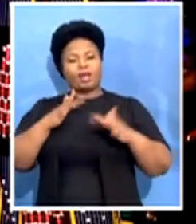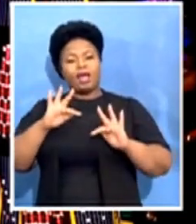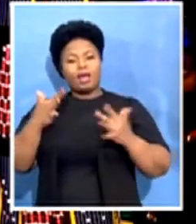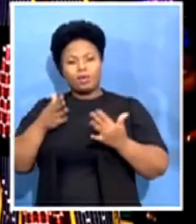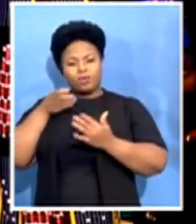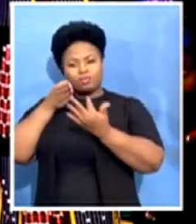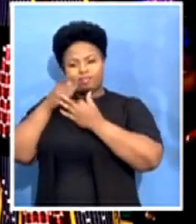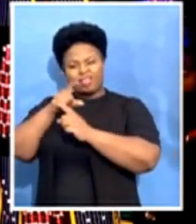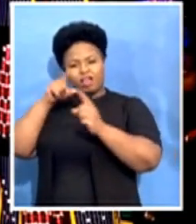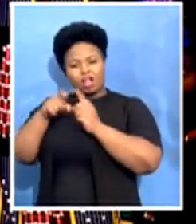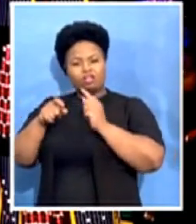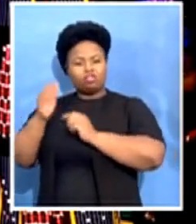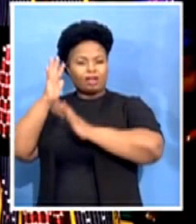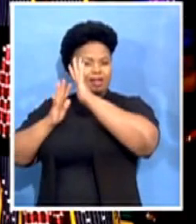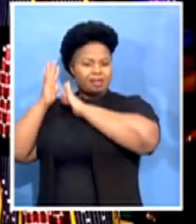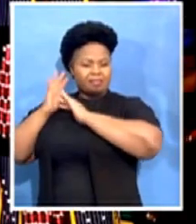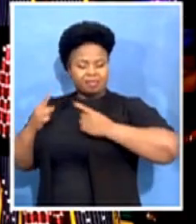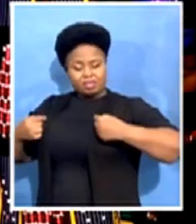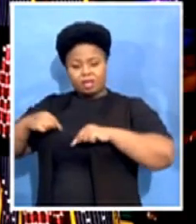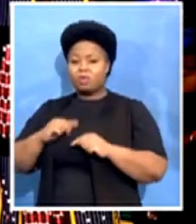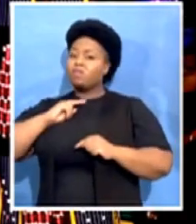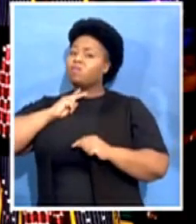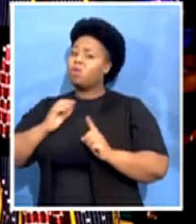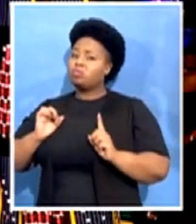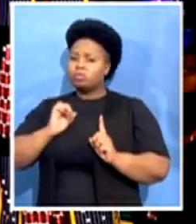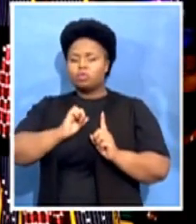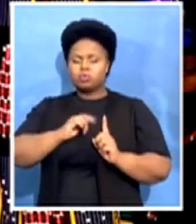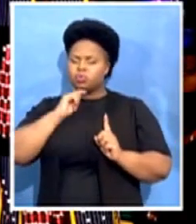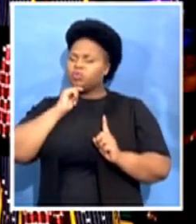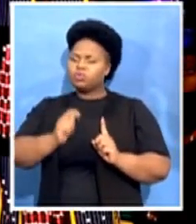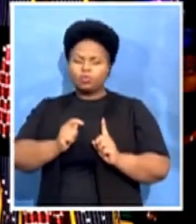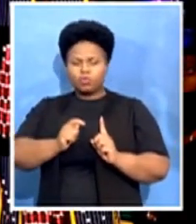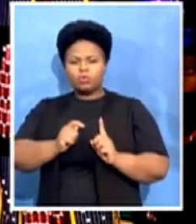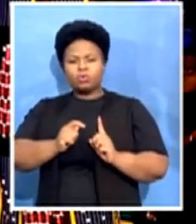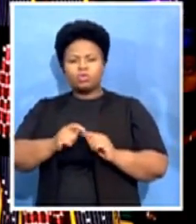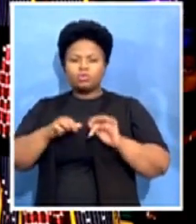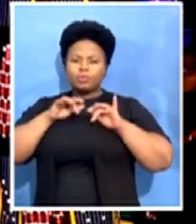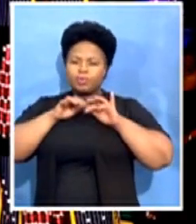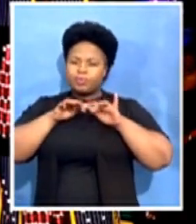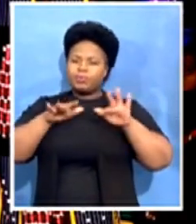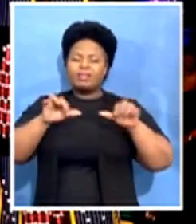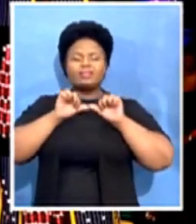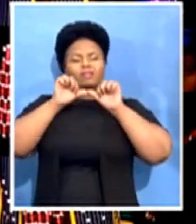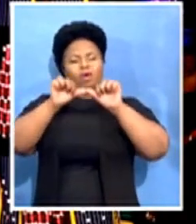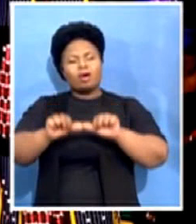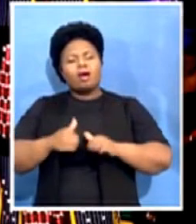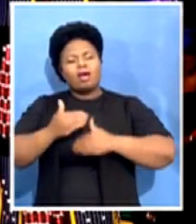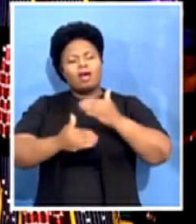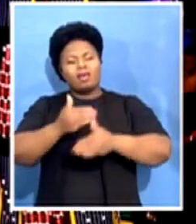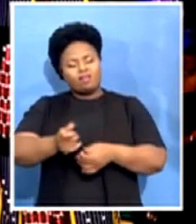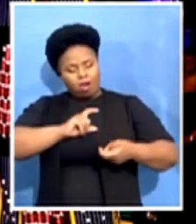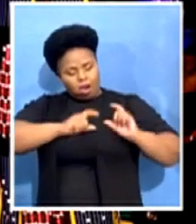Hers is a voice that will echo across time, healing the broken and inspiring